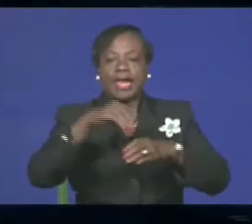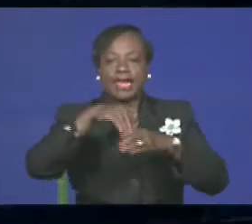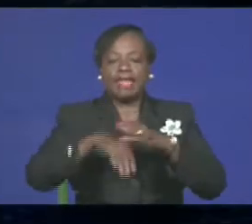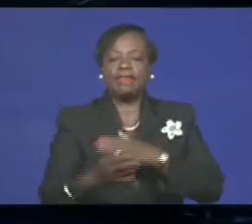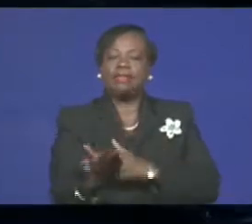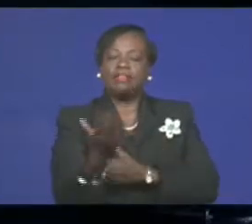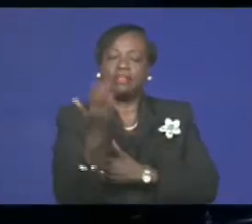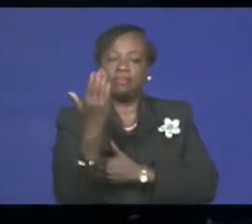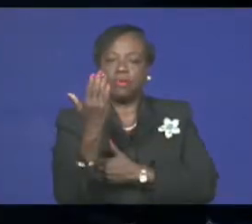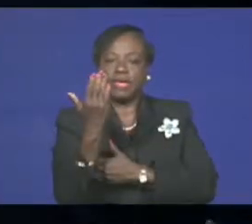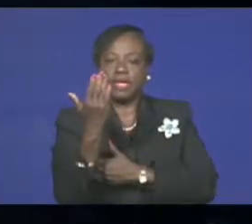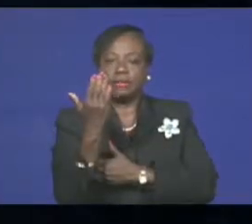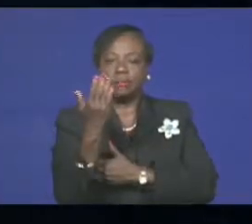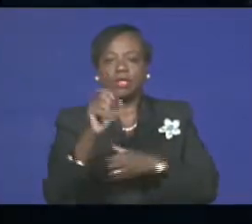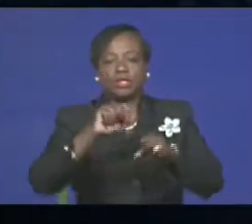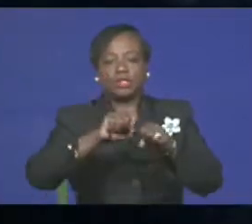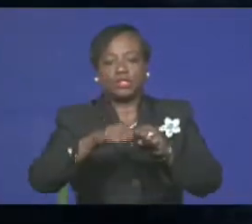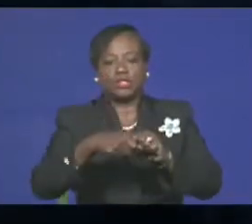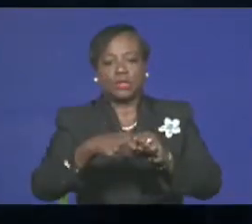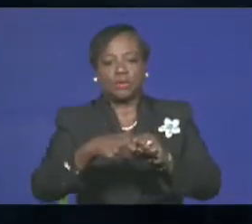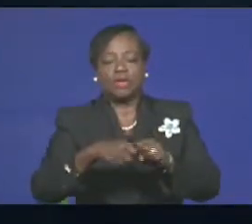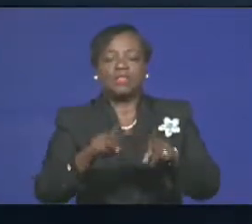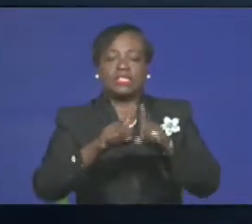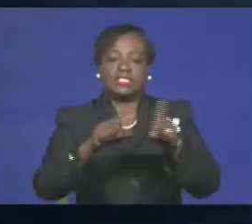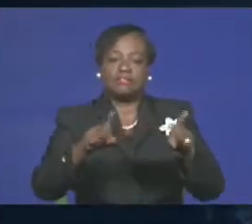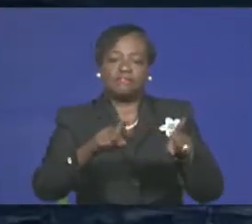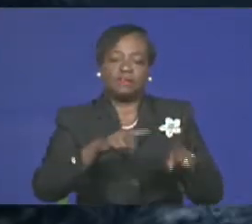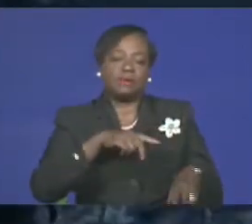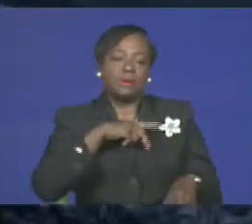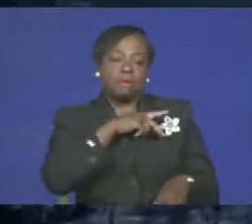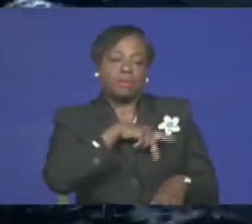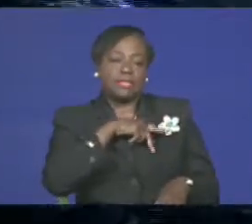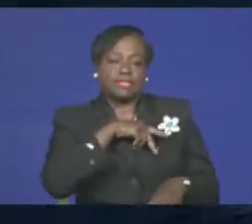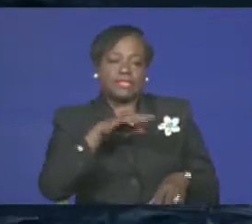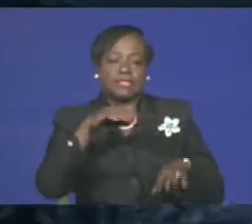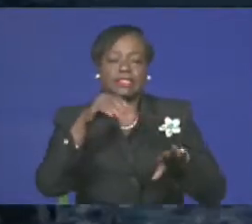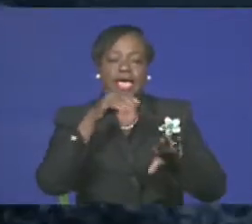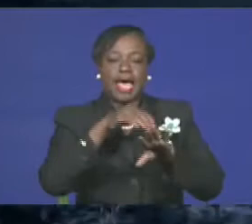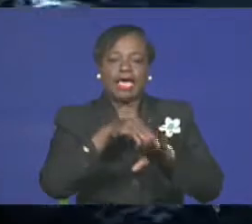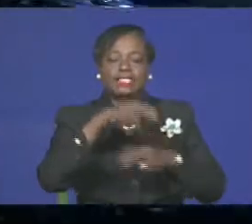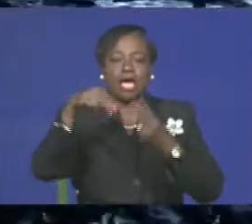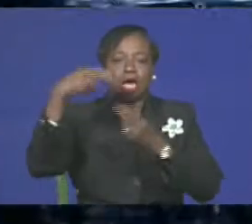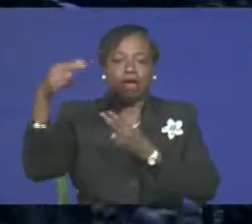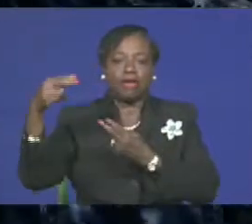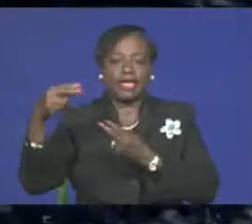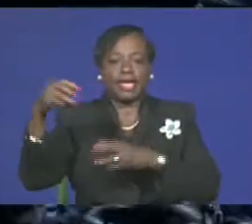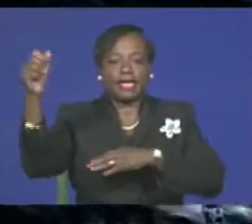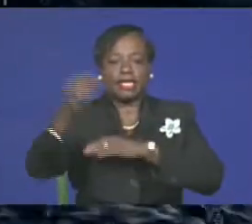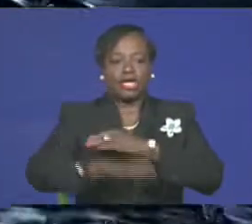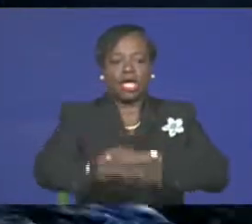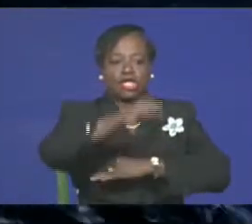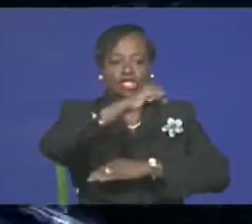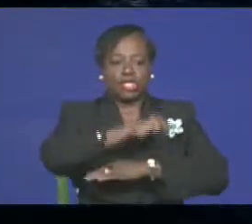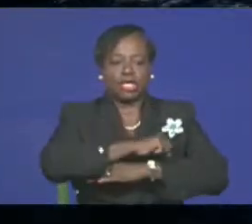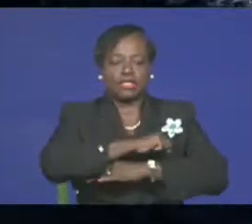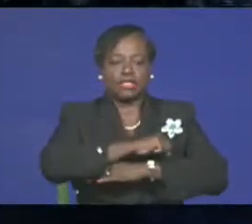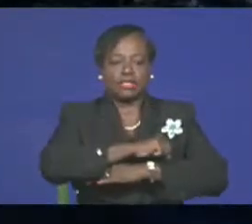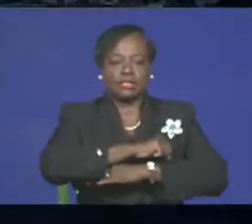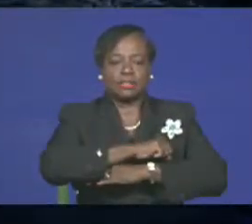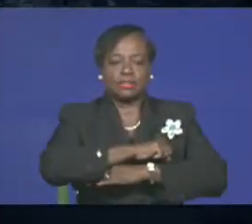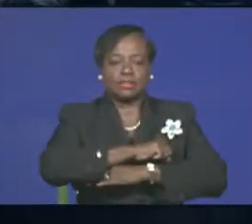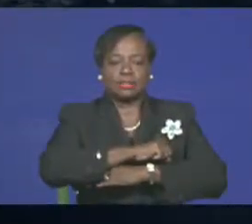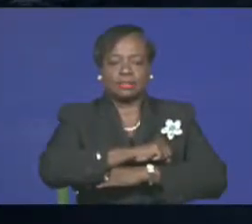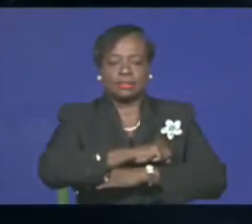the various personnel at hurricane shelters would have been advised of this, and so persons